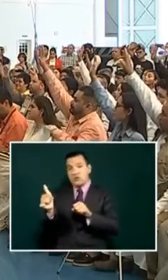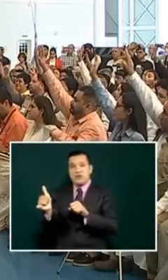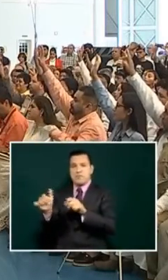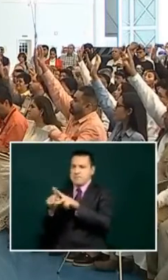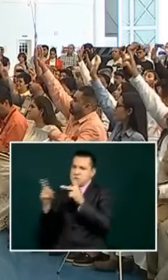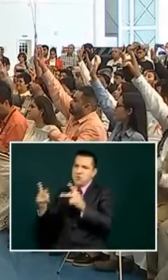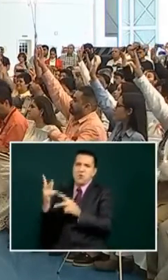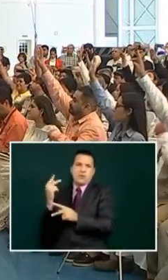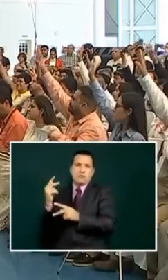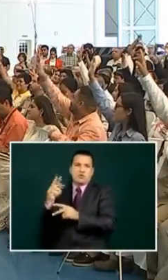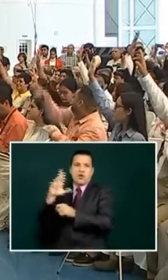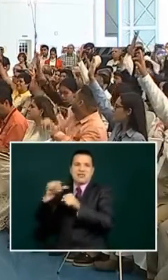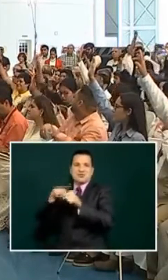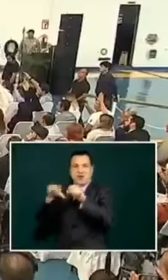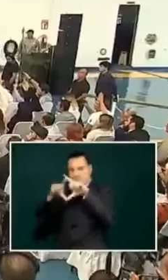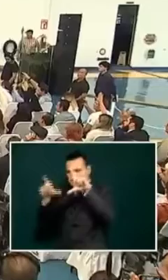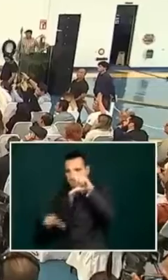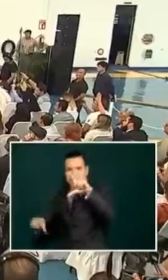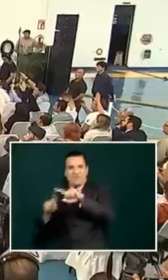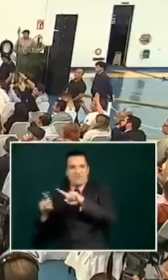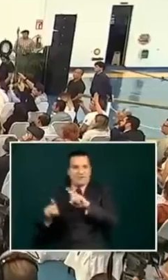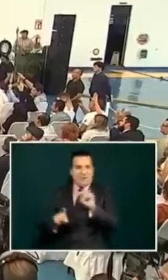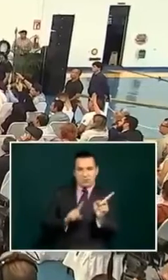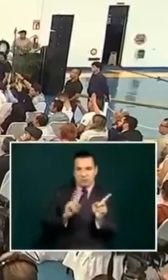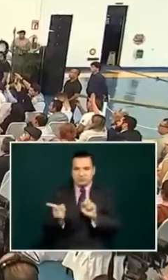media those that go there